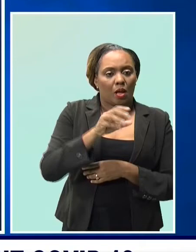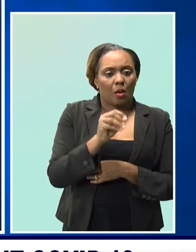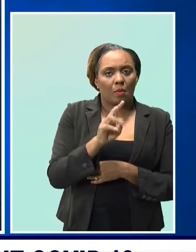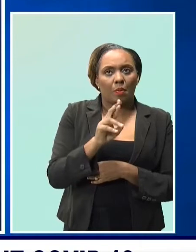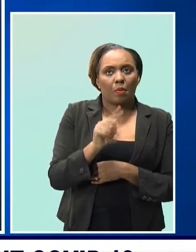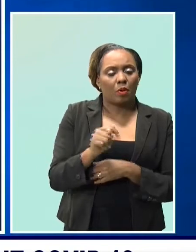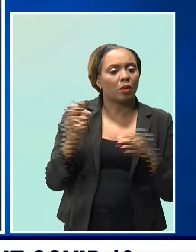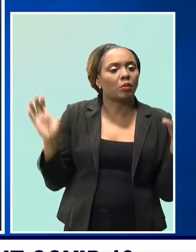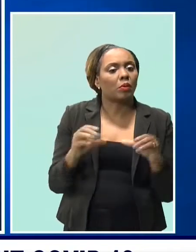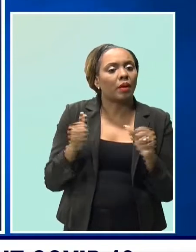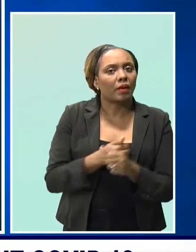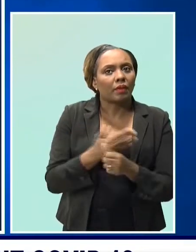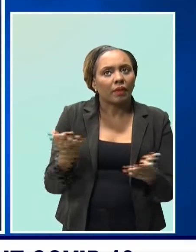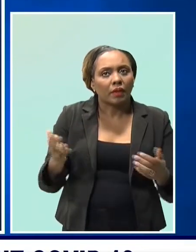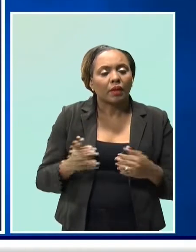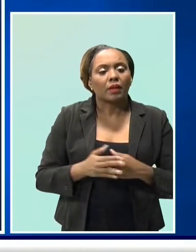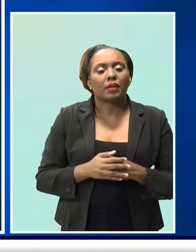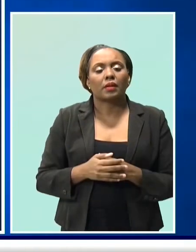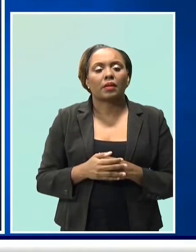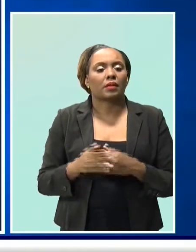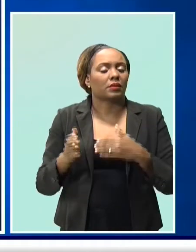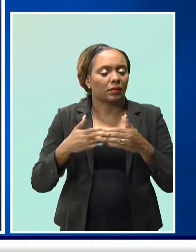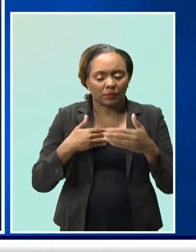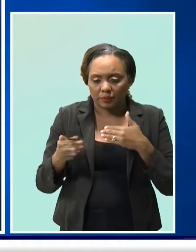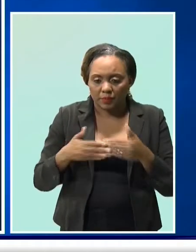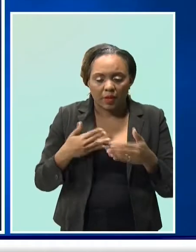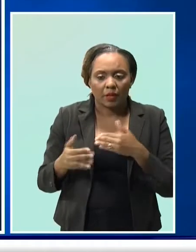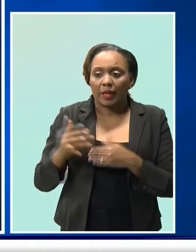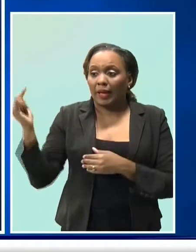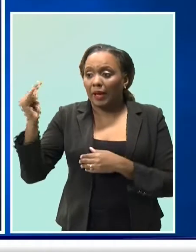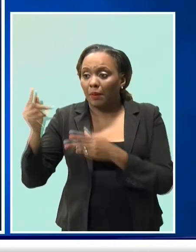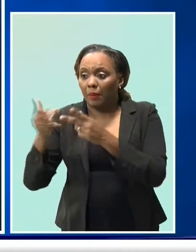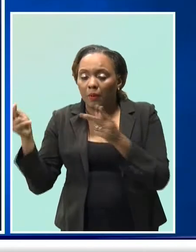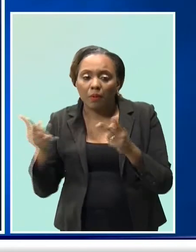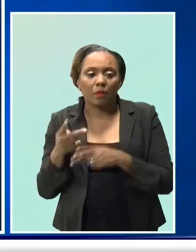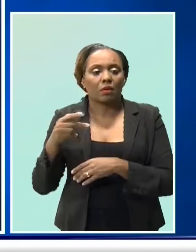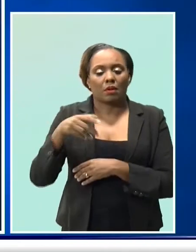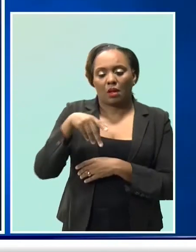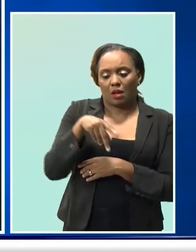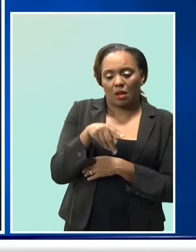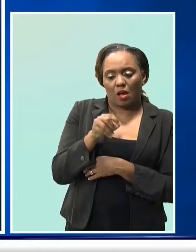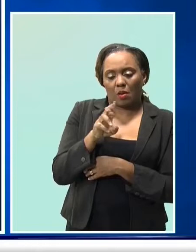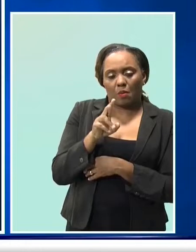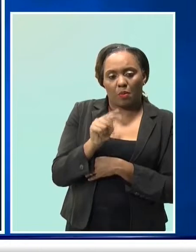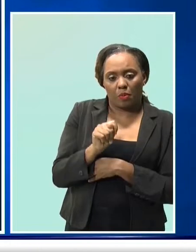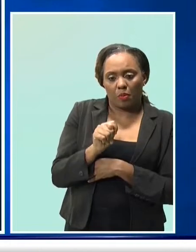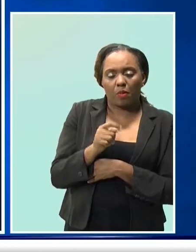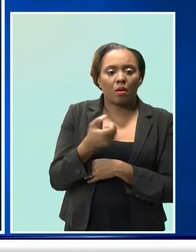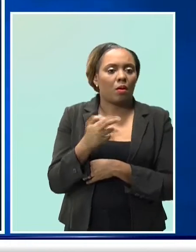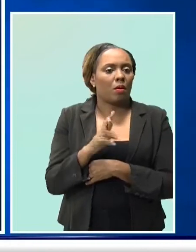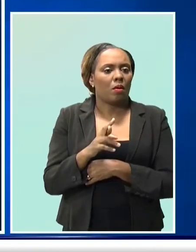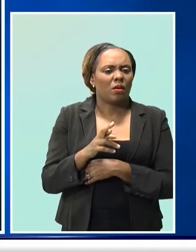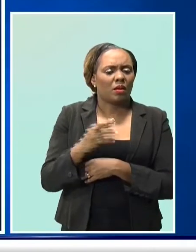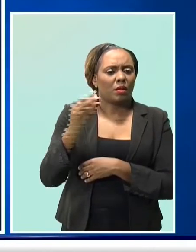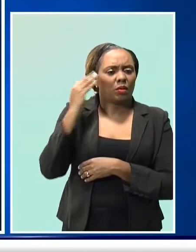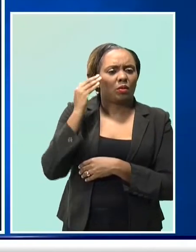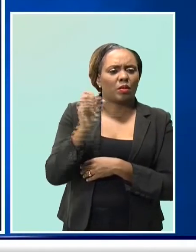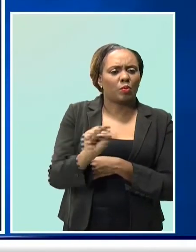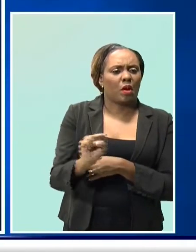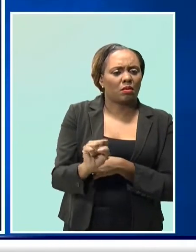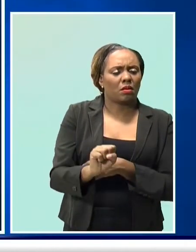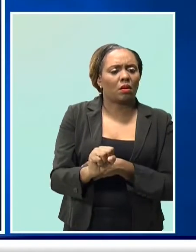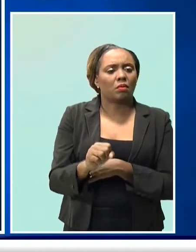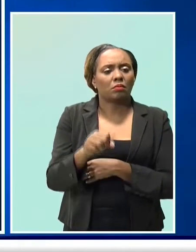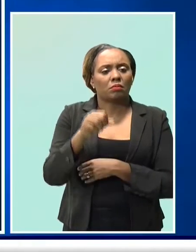Whether it is in the airport or in the Bridgetown seaport, or it is in the Port Charles or Port Ferdinand, all the yards, small